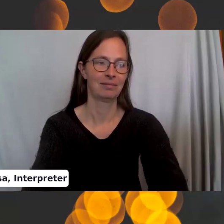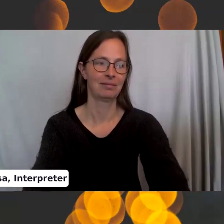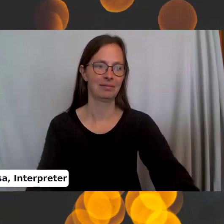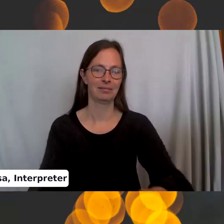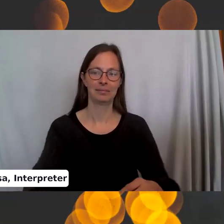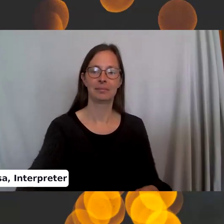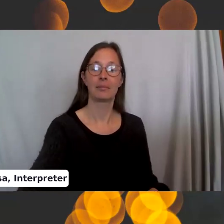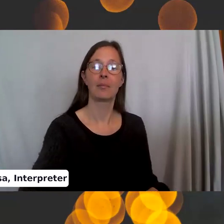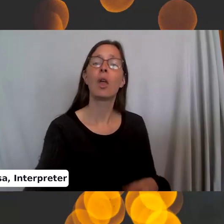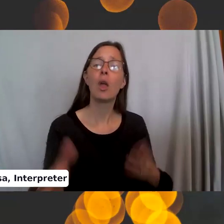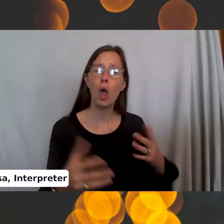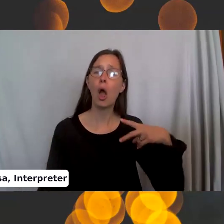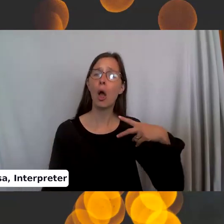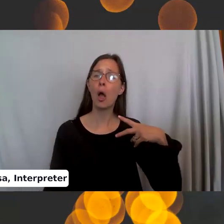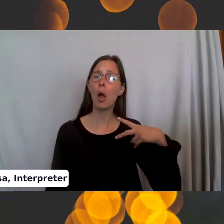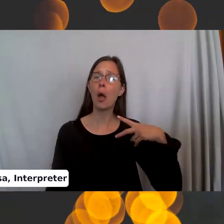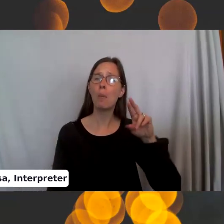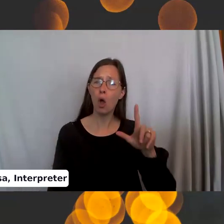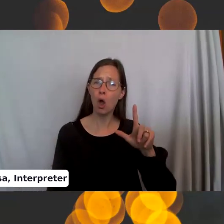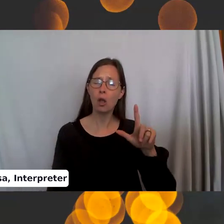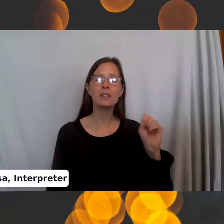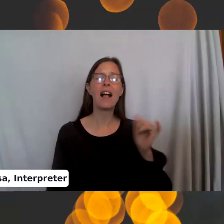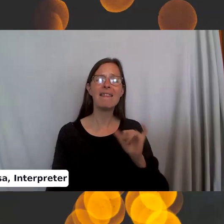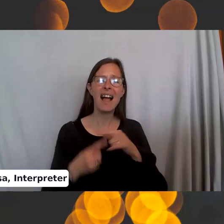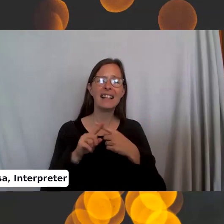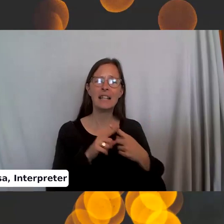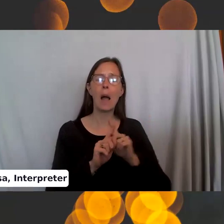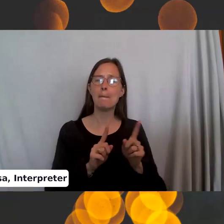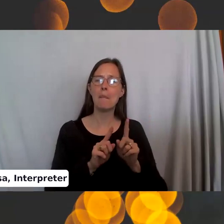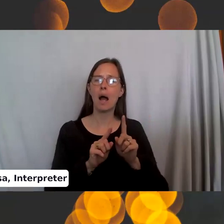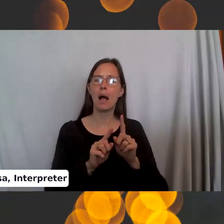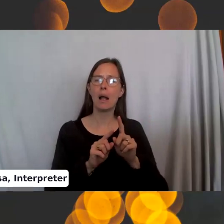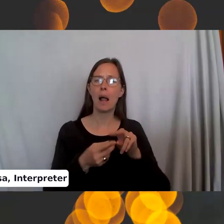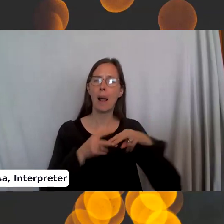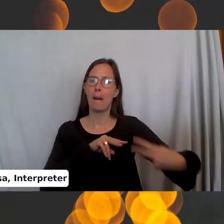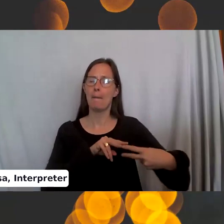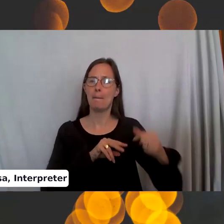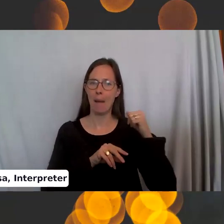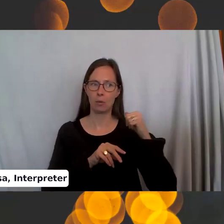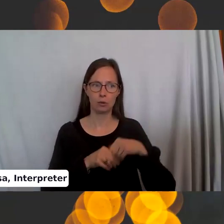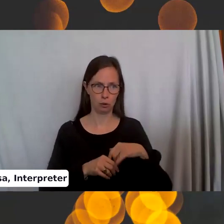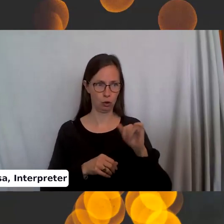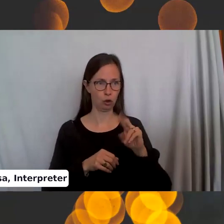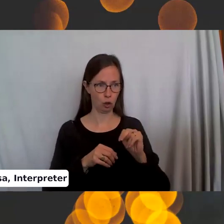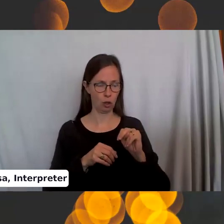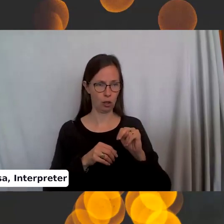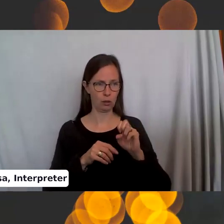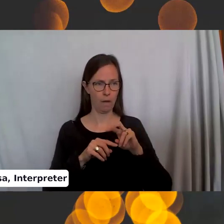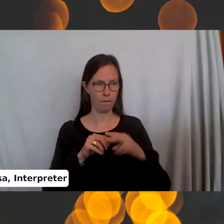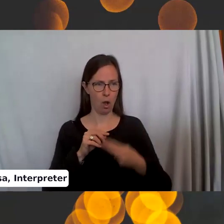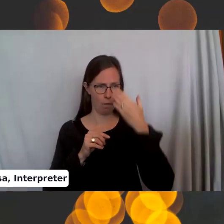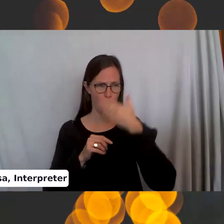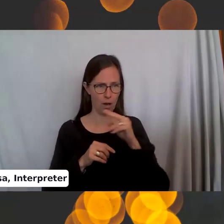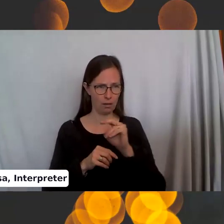purling is just the backwards knitting. You're just two done. Nice. So the yarn is falling in front of the needle.